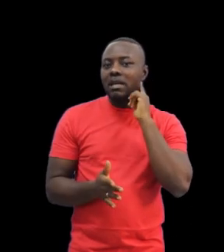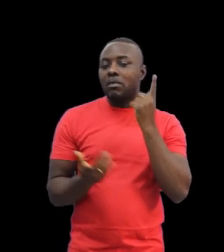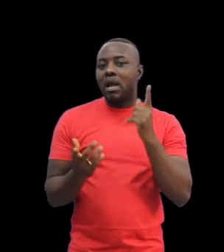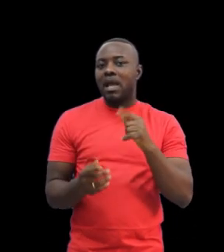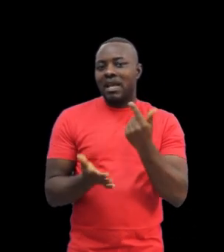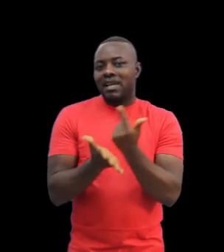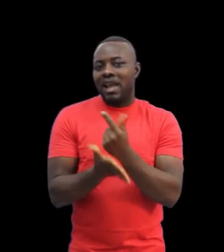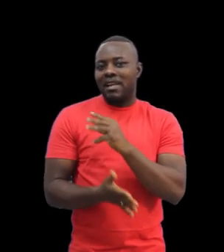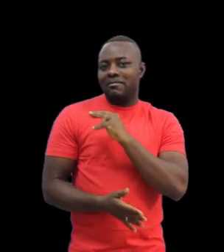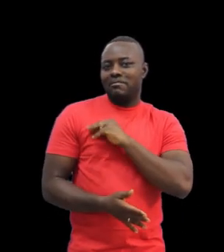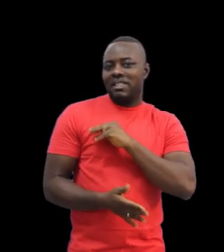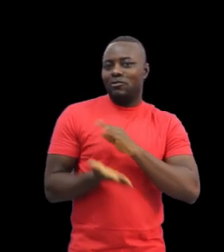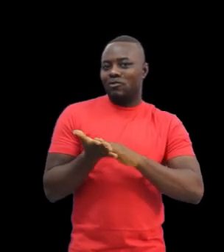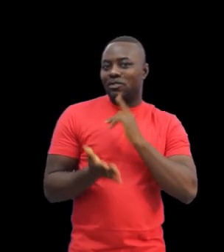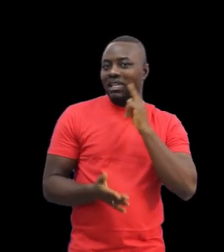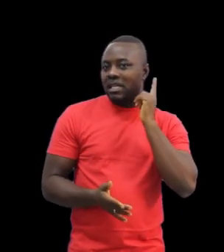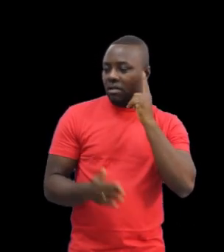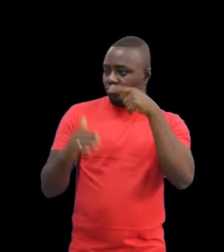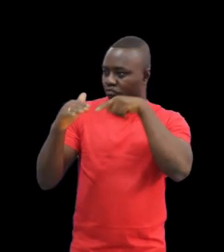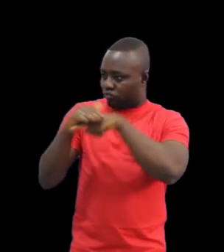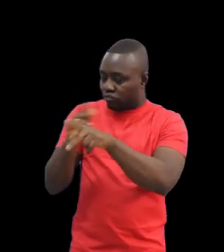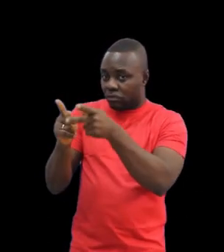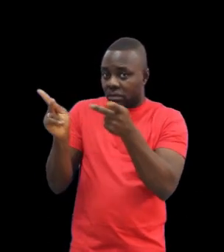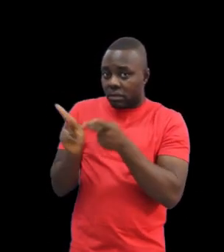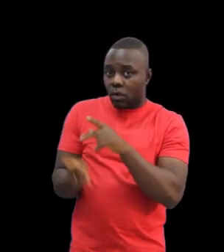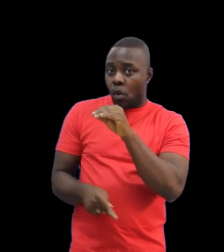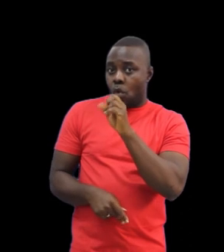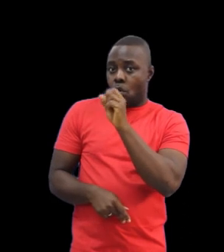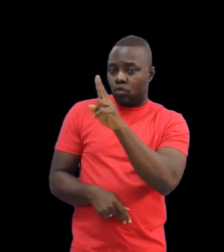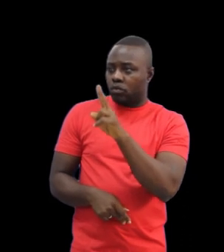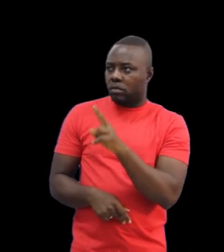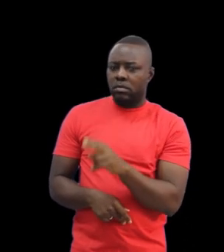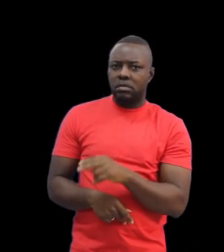it was over there in Osu. Firstly, Foster taught me how to fingerspell.